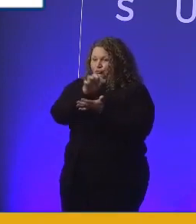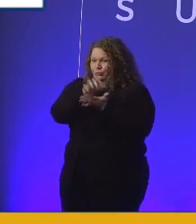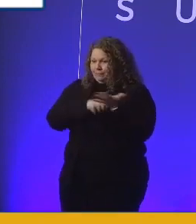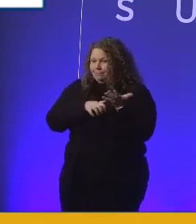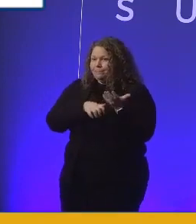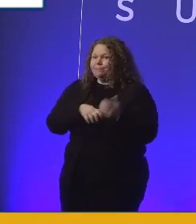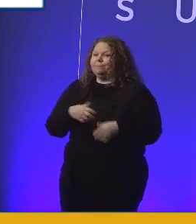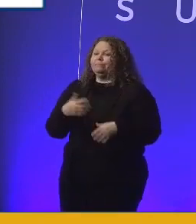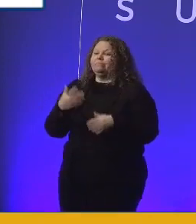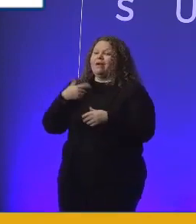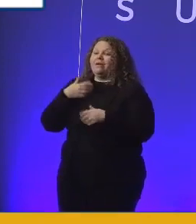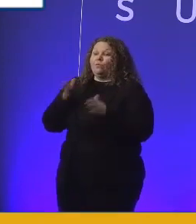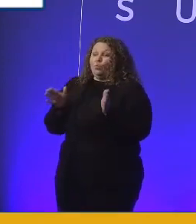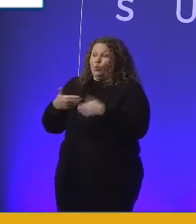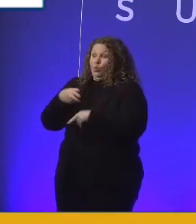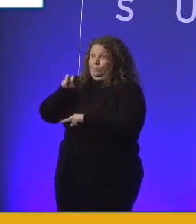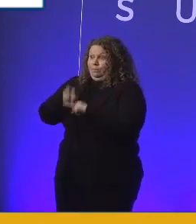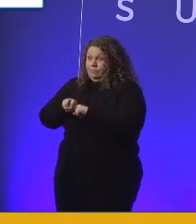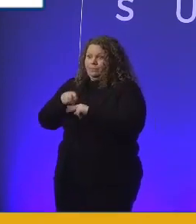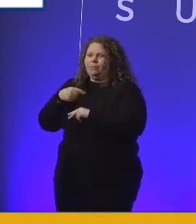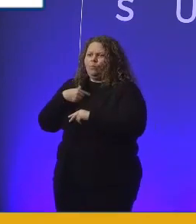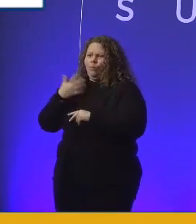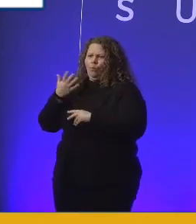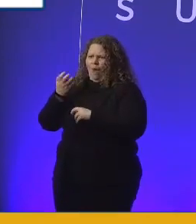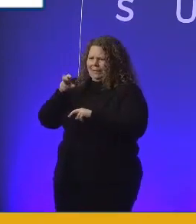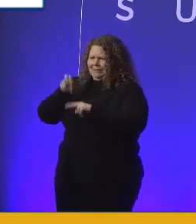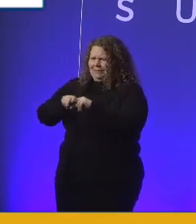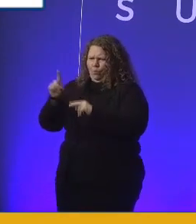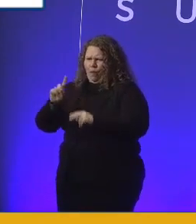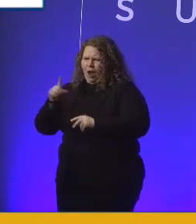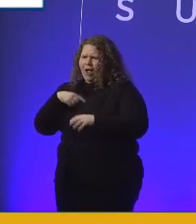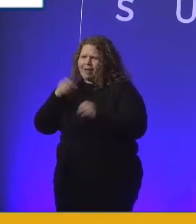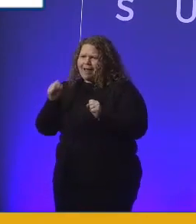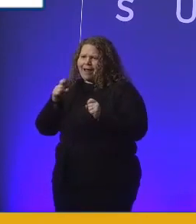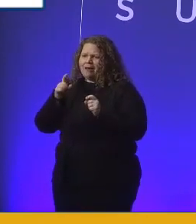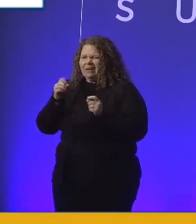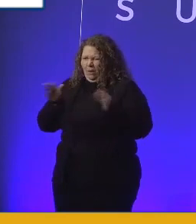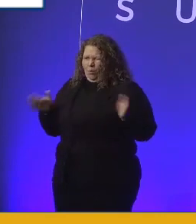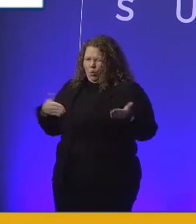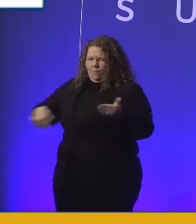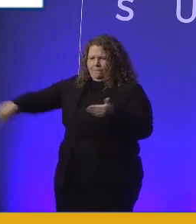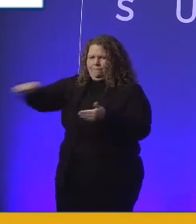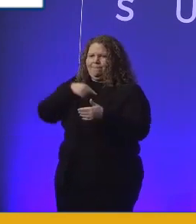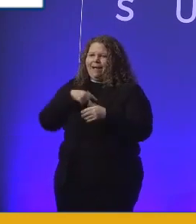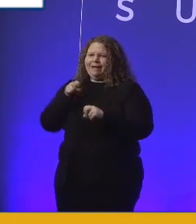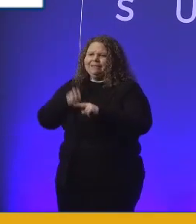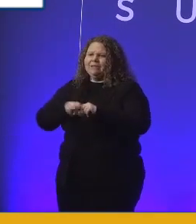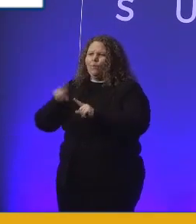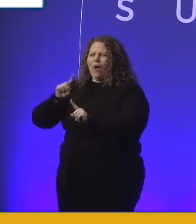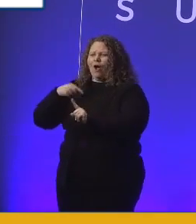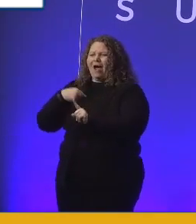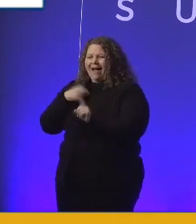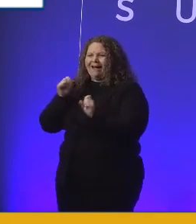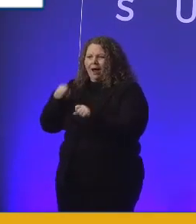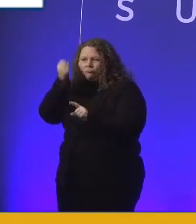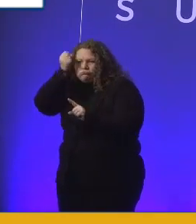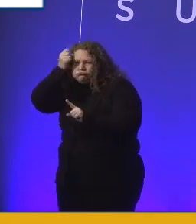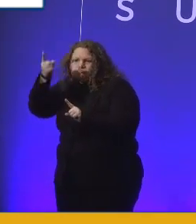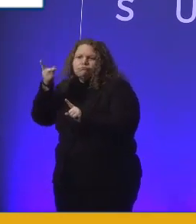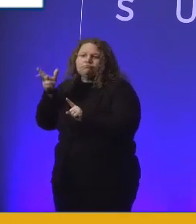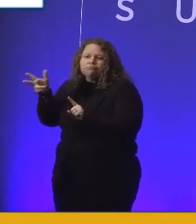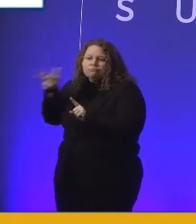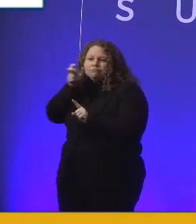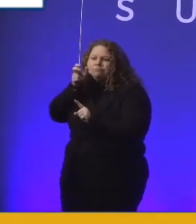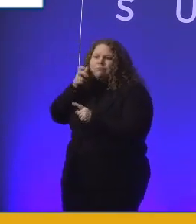room as a deaf person, I sit when we're in rooms. I sit, well, I don't sit with the window